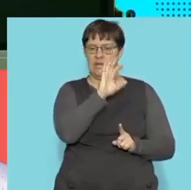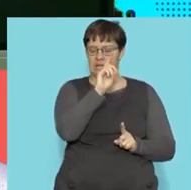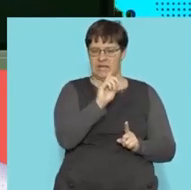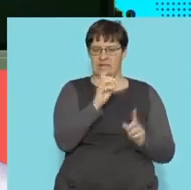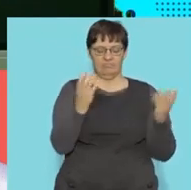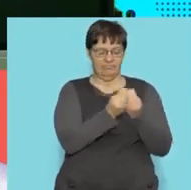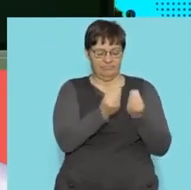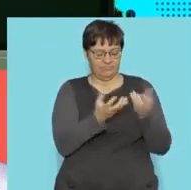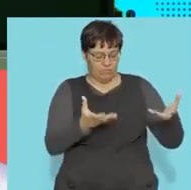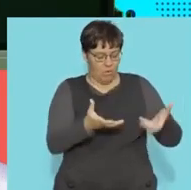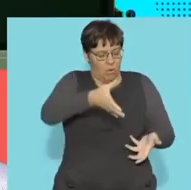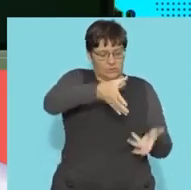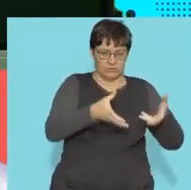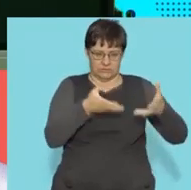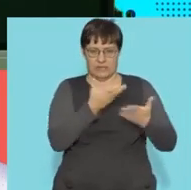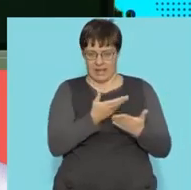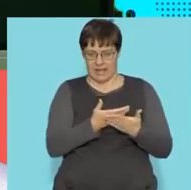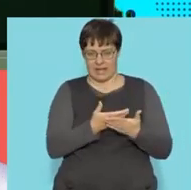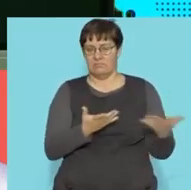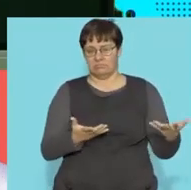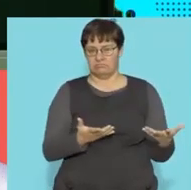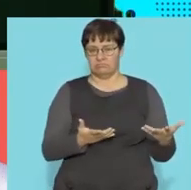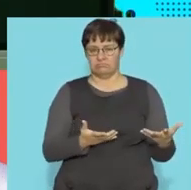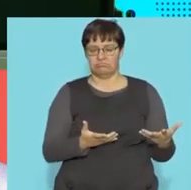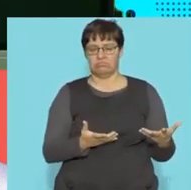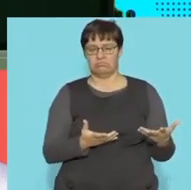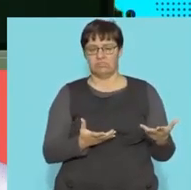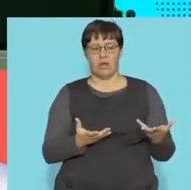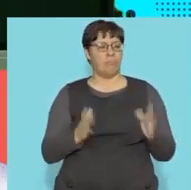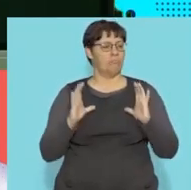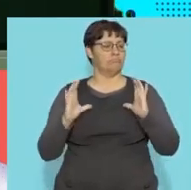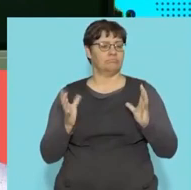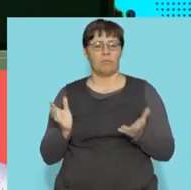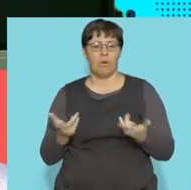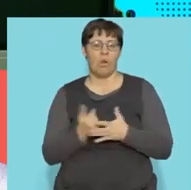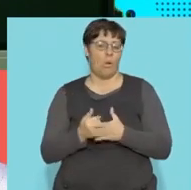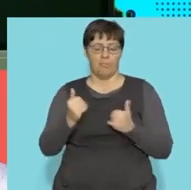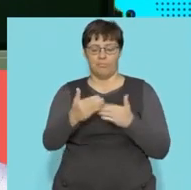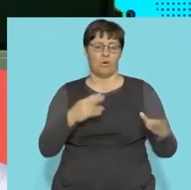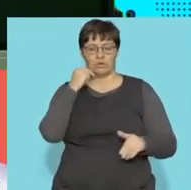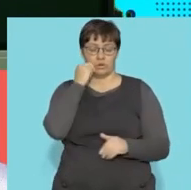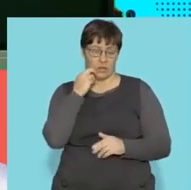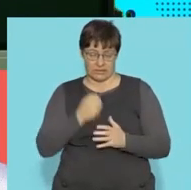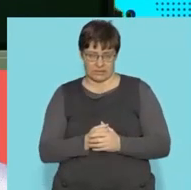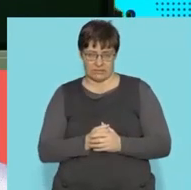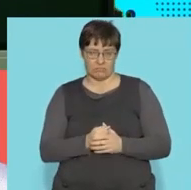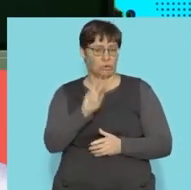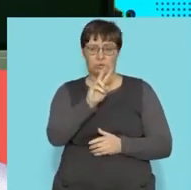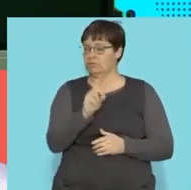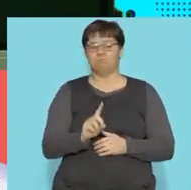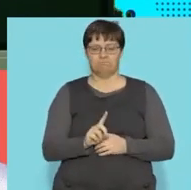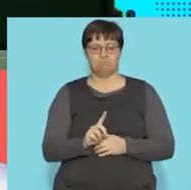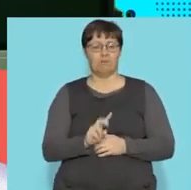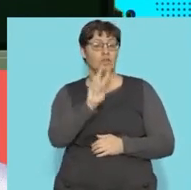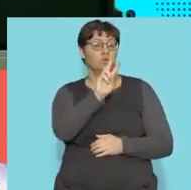It's a shape that I could possibly hold. So it could be a spherical ball. It could be a box of chocolates. It's not two-dimensional because